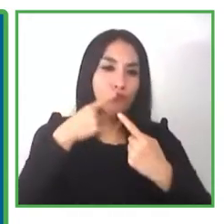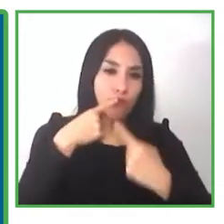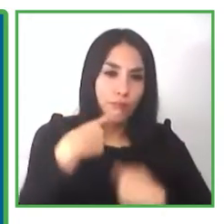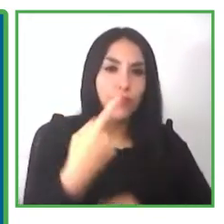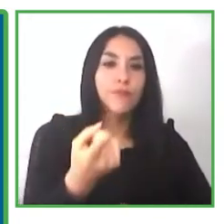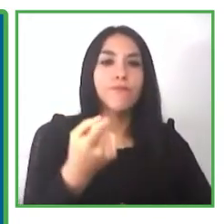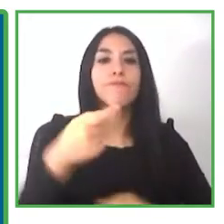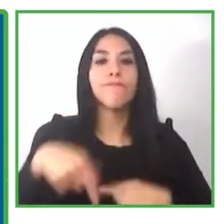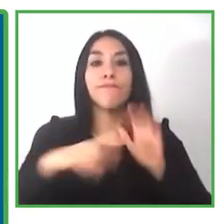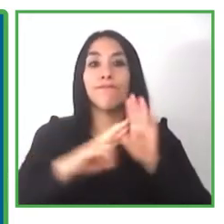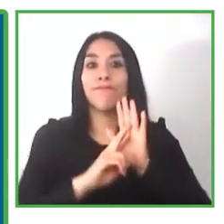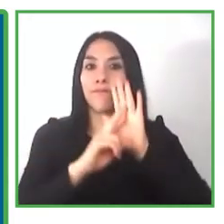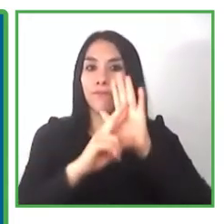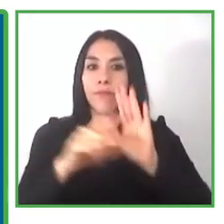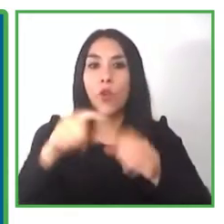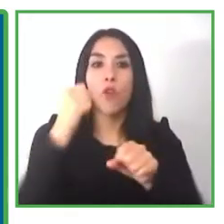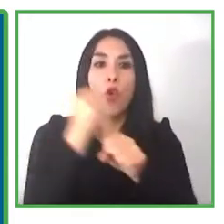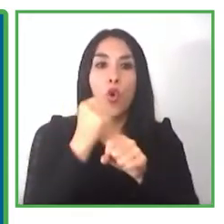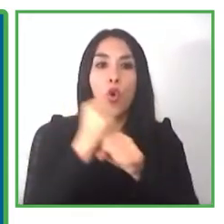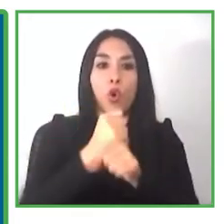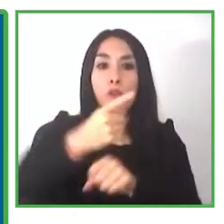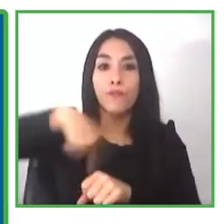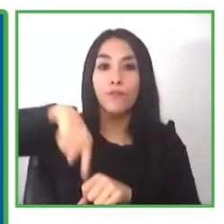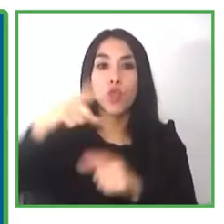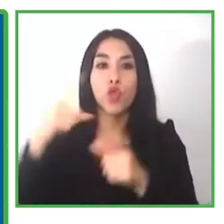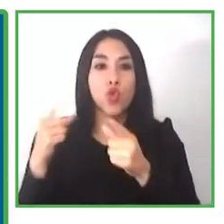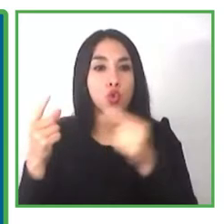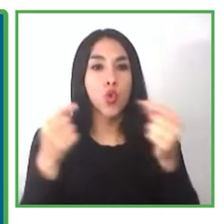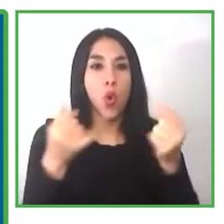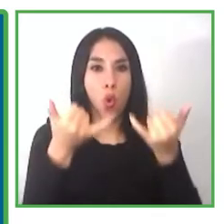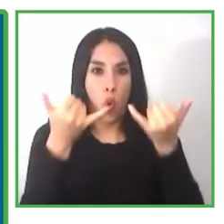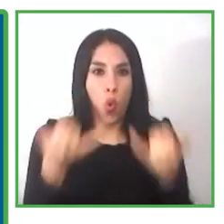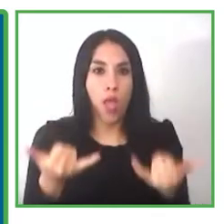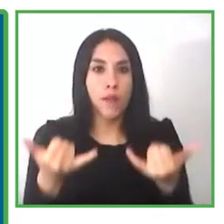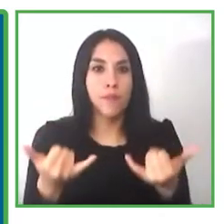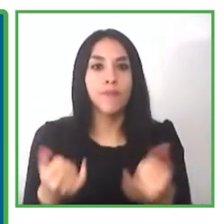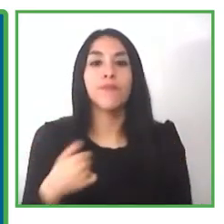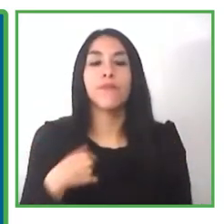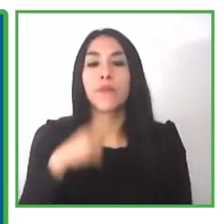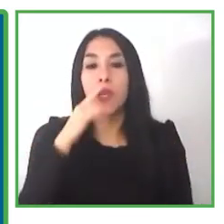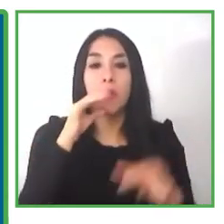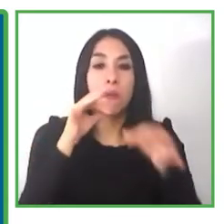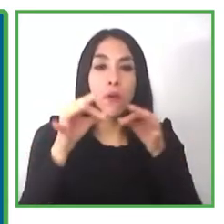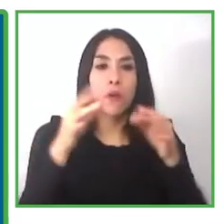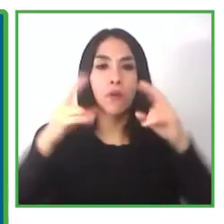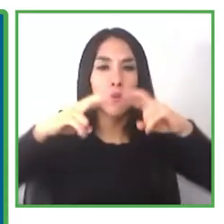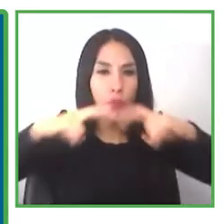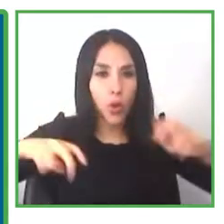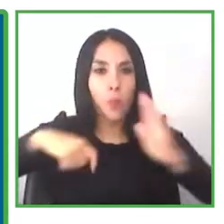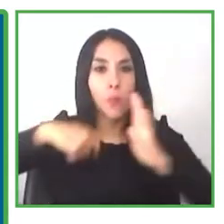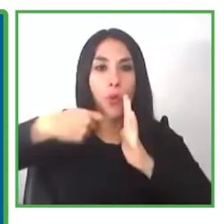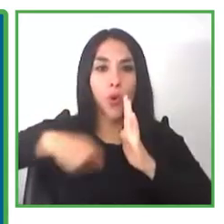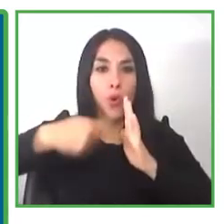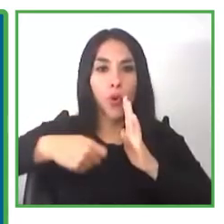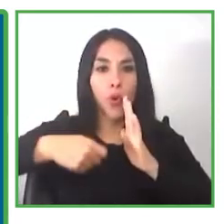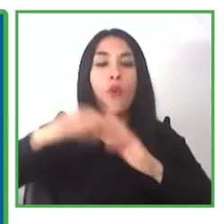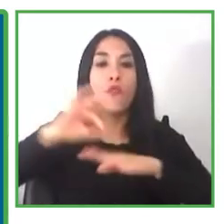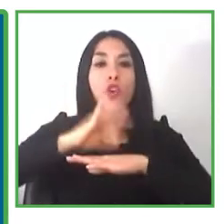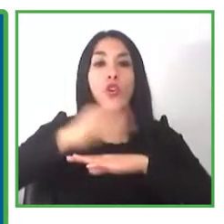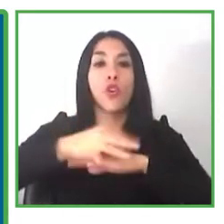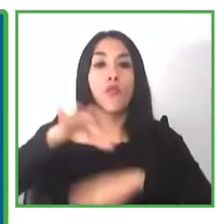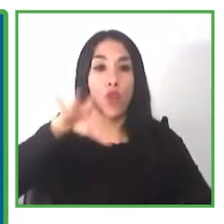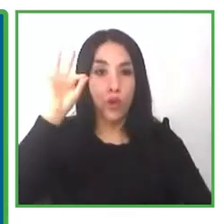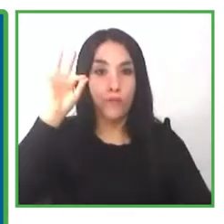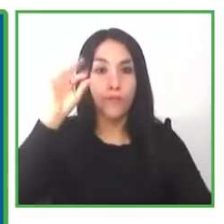work that we are doing as i said before i am an analyst of projects from the the school foundation